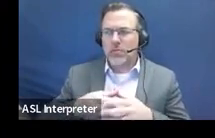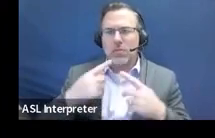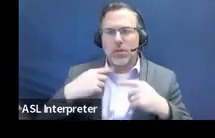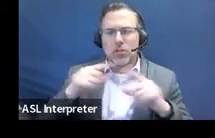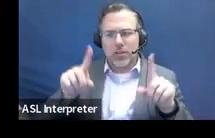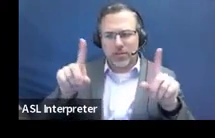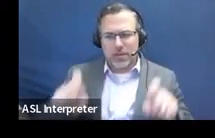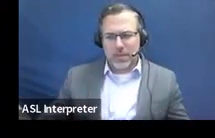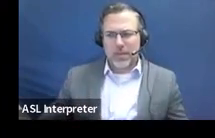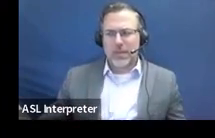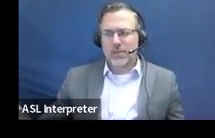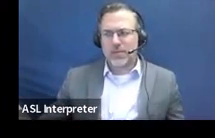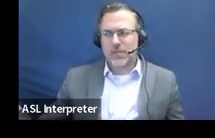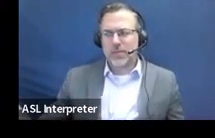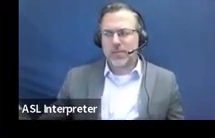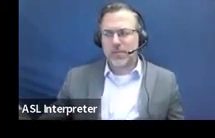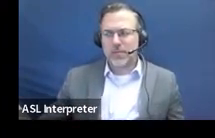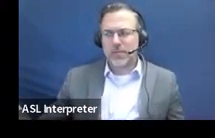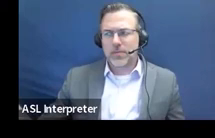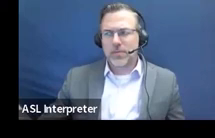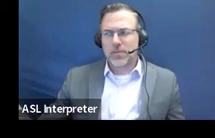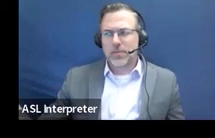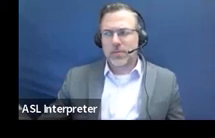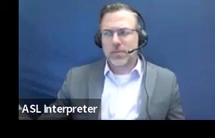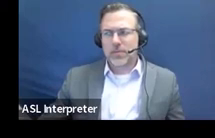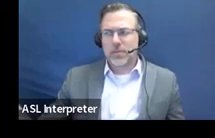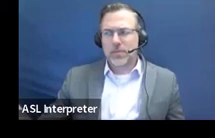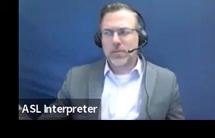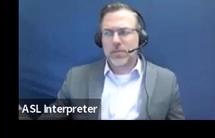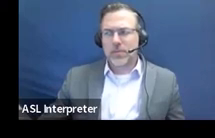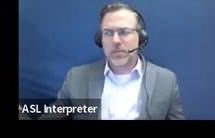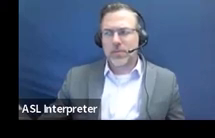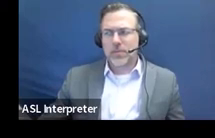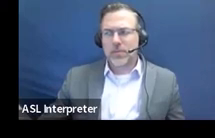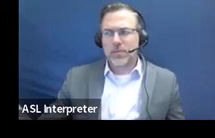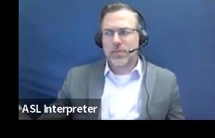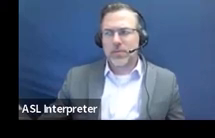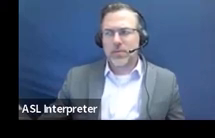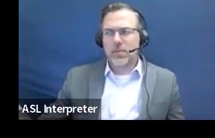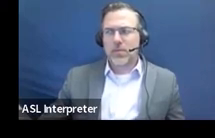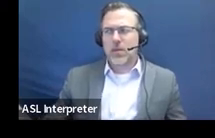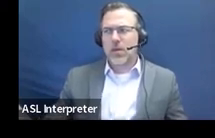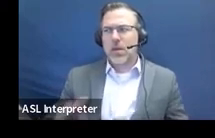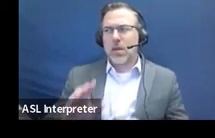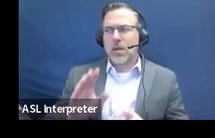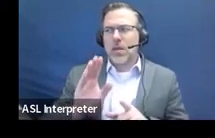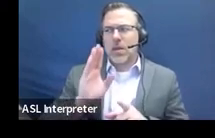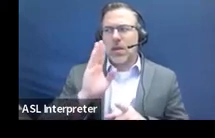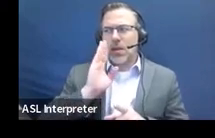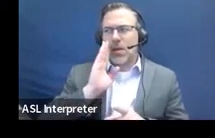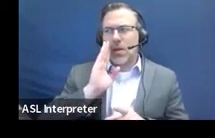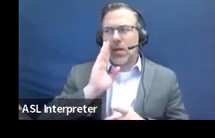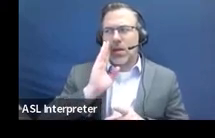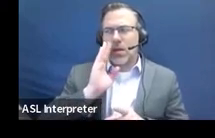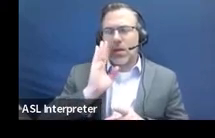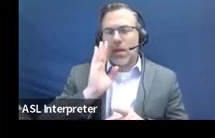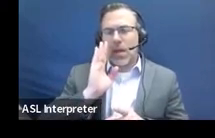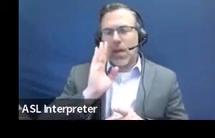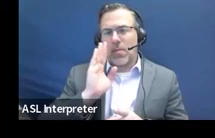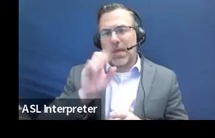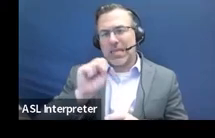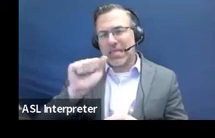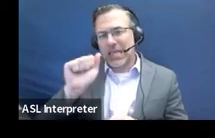this is where you could put examples from NWAs, PSATs, SATs, other